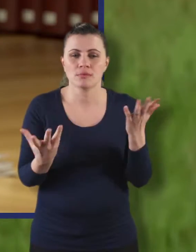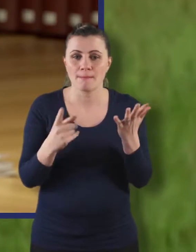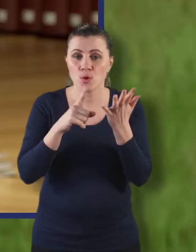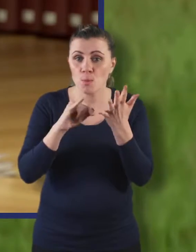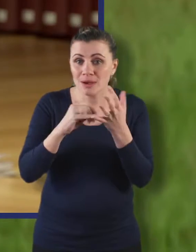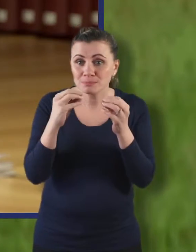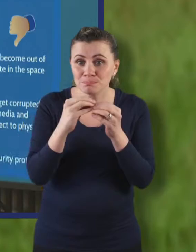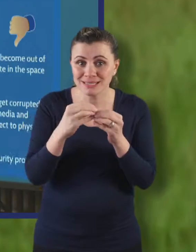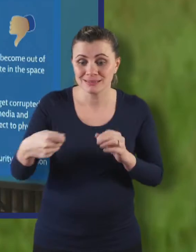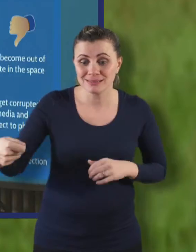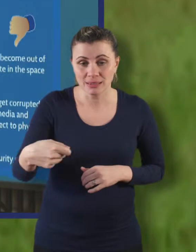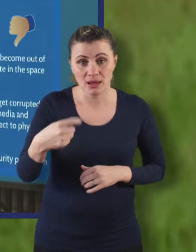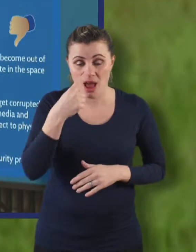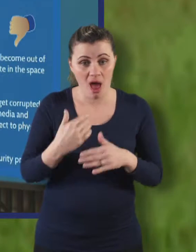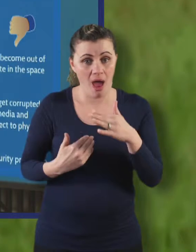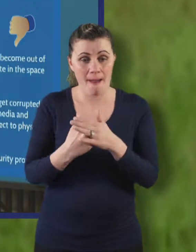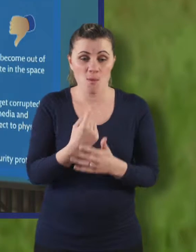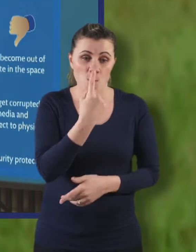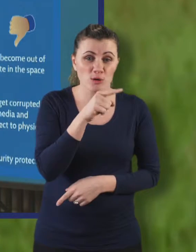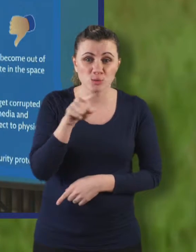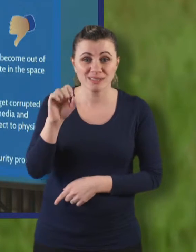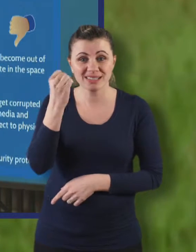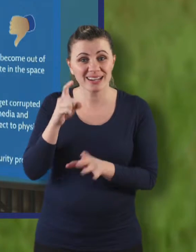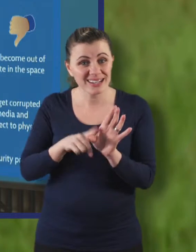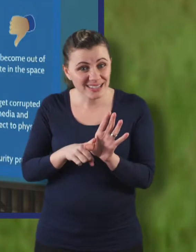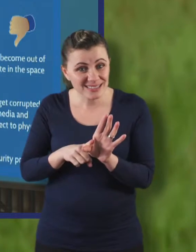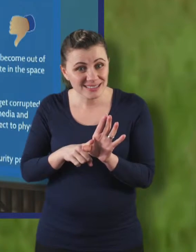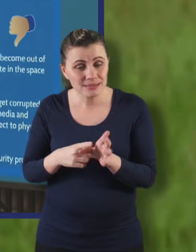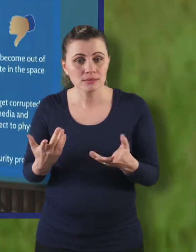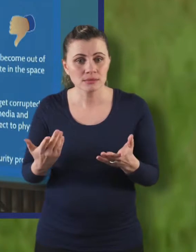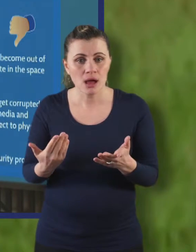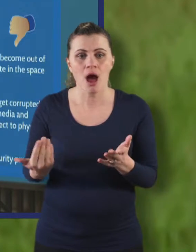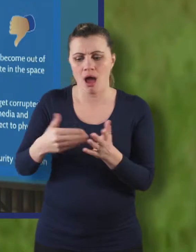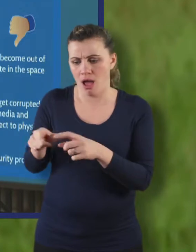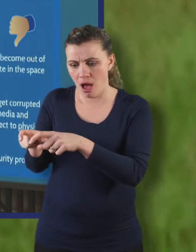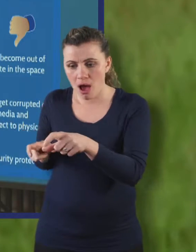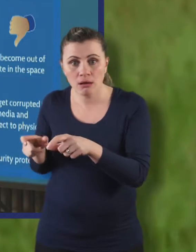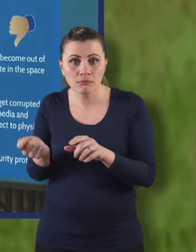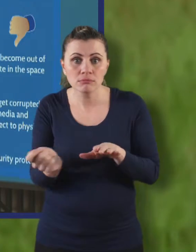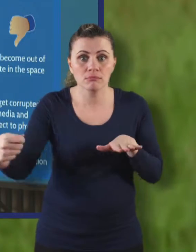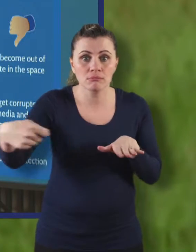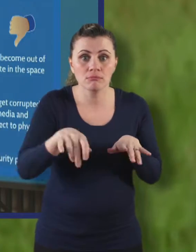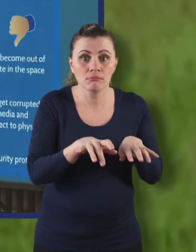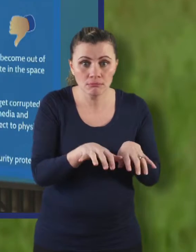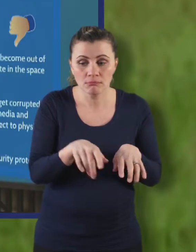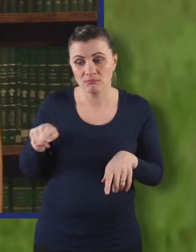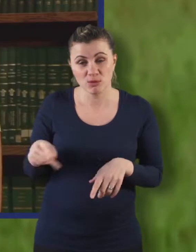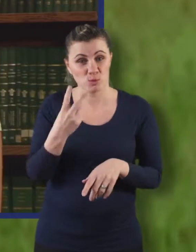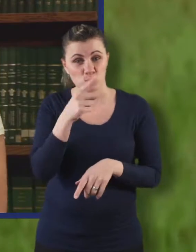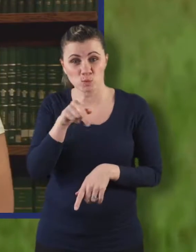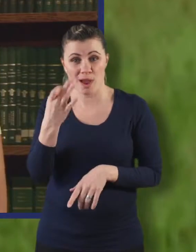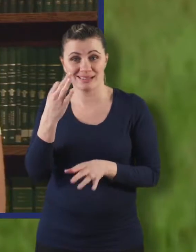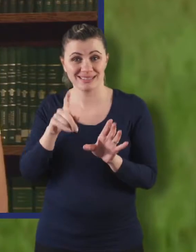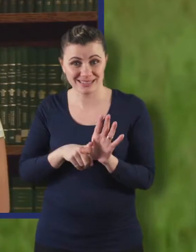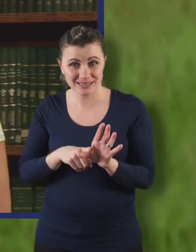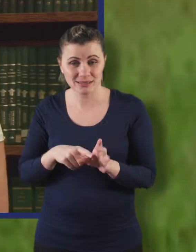1-10 years, hard drives 2-8 years and CDs, DVDs or Blu-rays roughly 2-10 years. Your